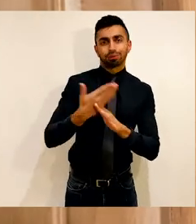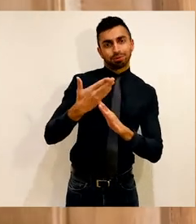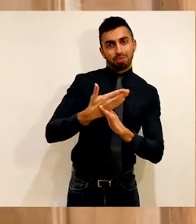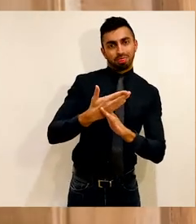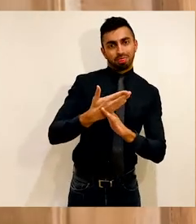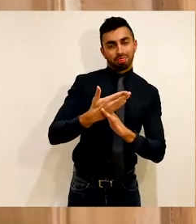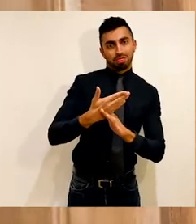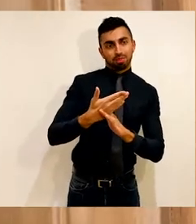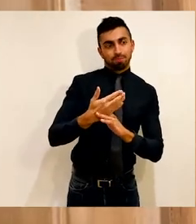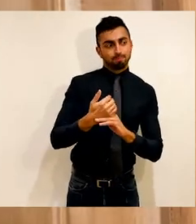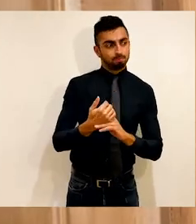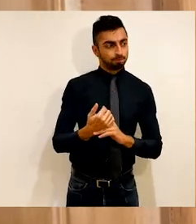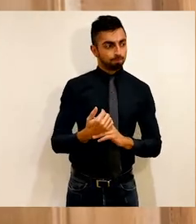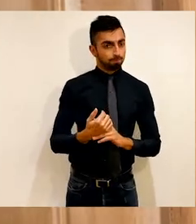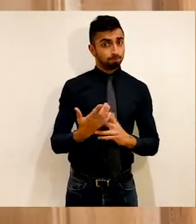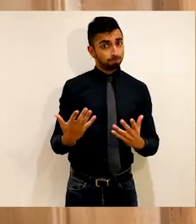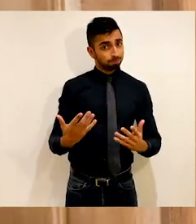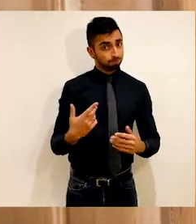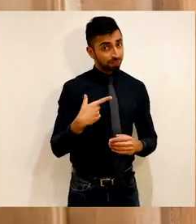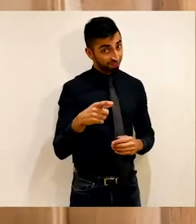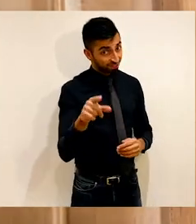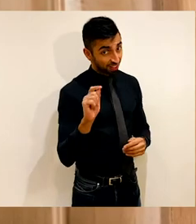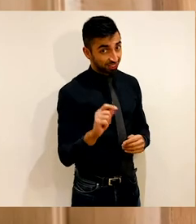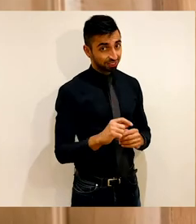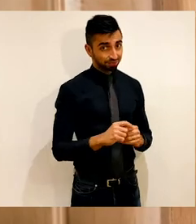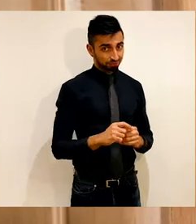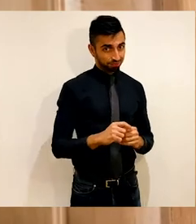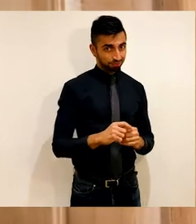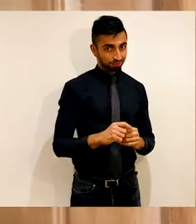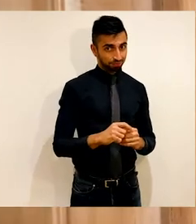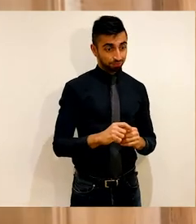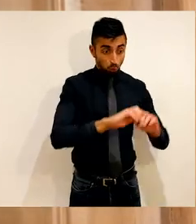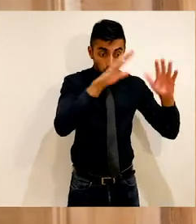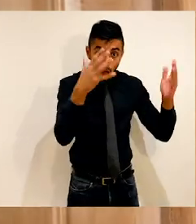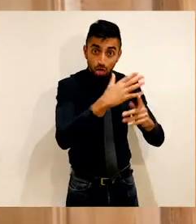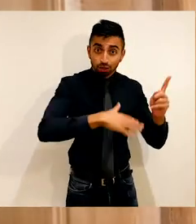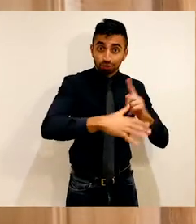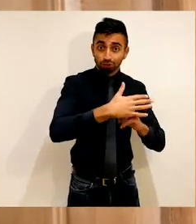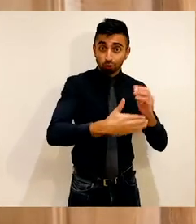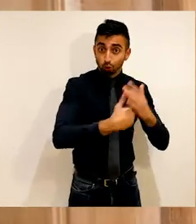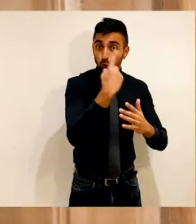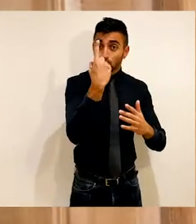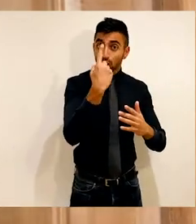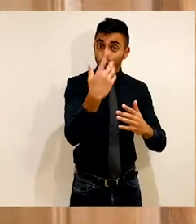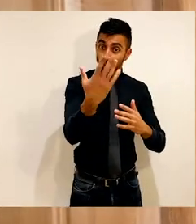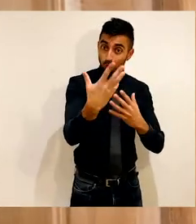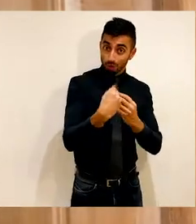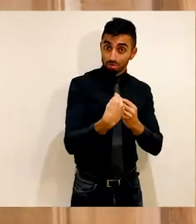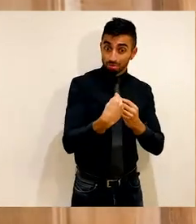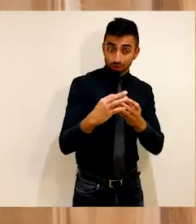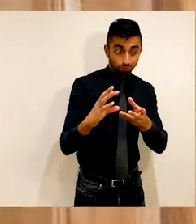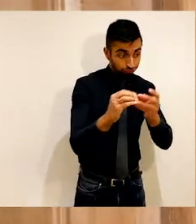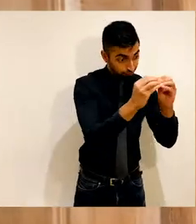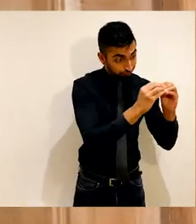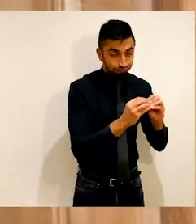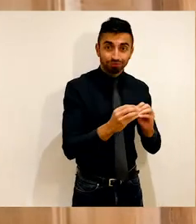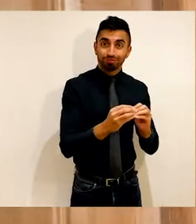So, I want to invite you to build a world with me.